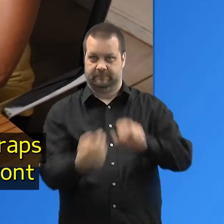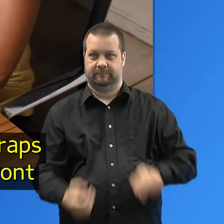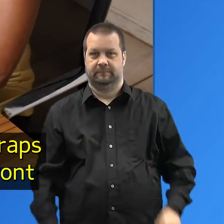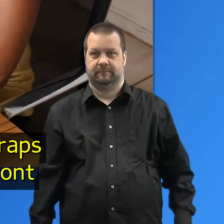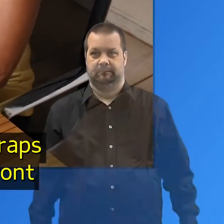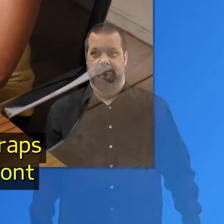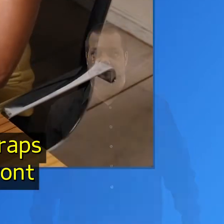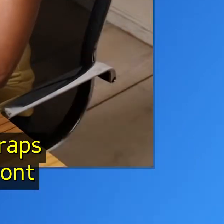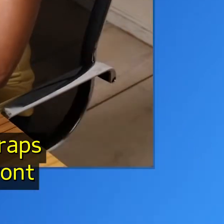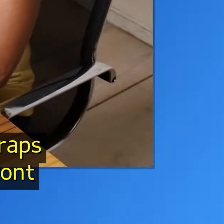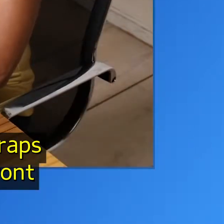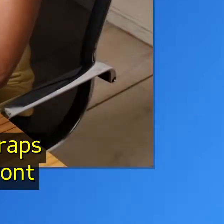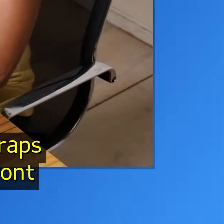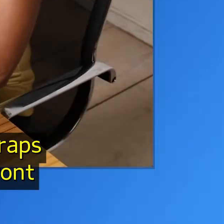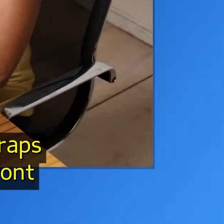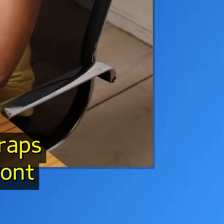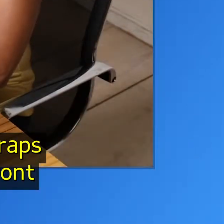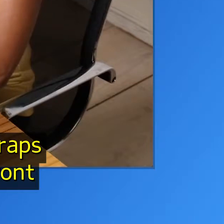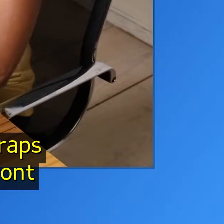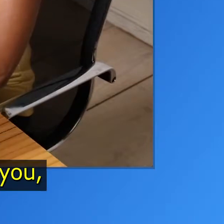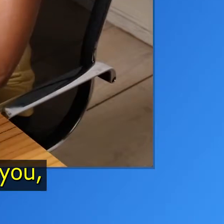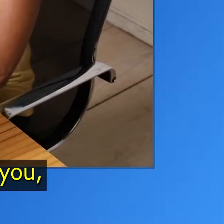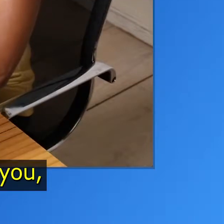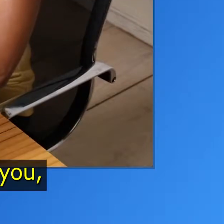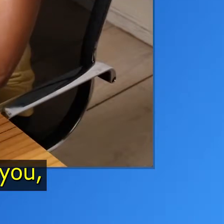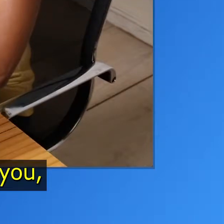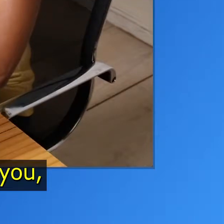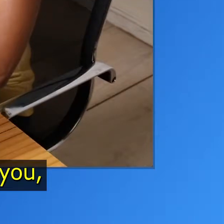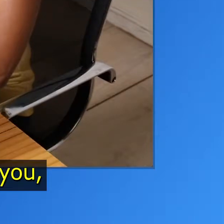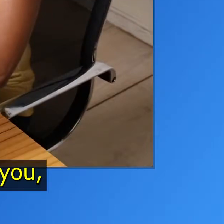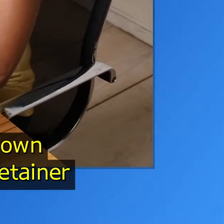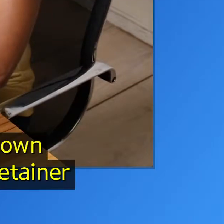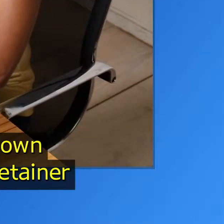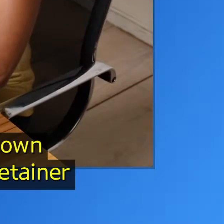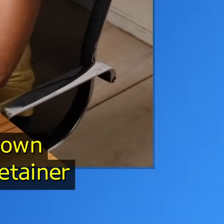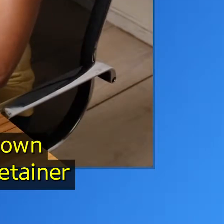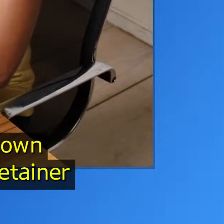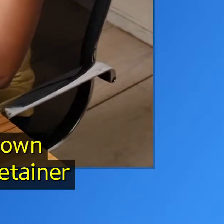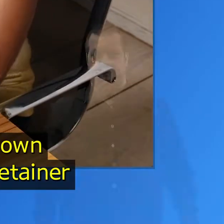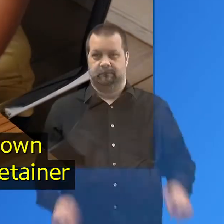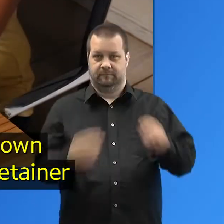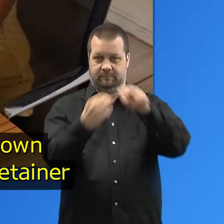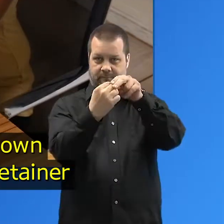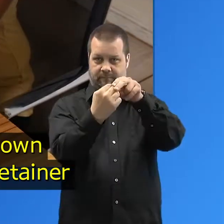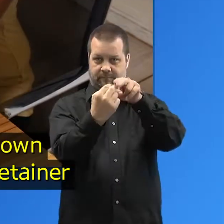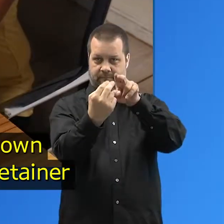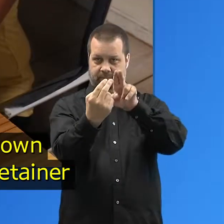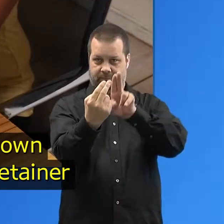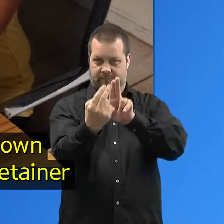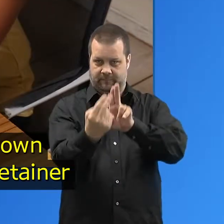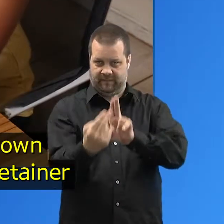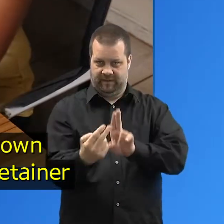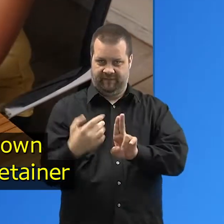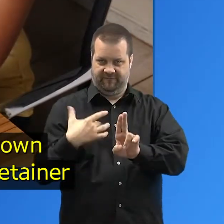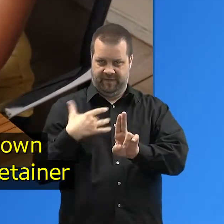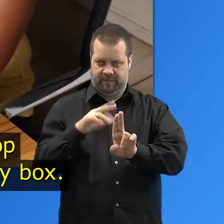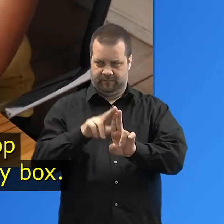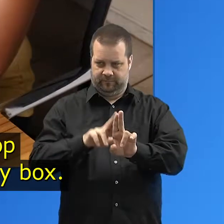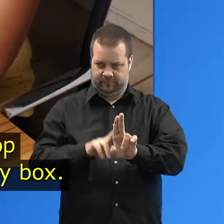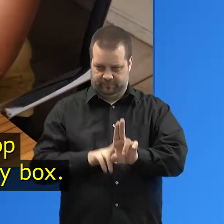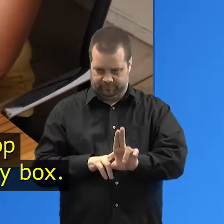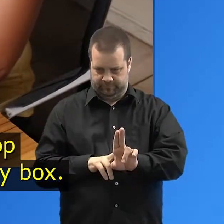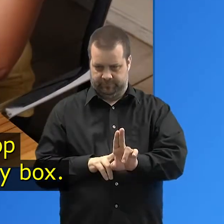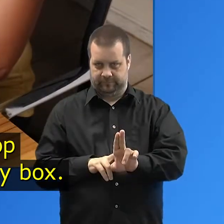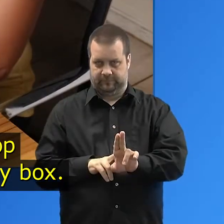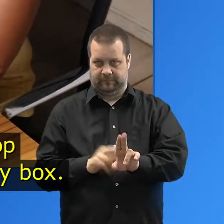the retainer straps still facing one in front and one away from you. Move your fingers down the edge of the front retainer